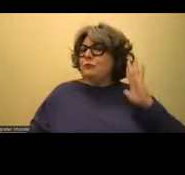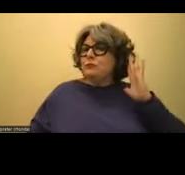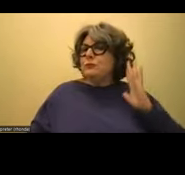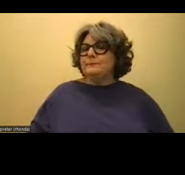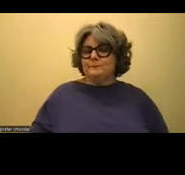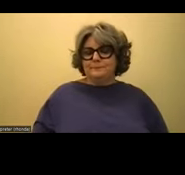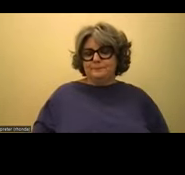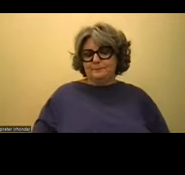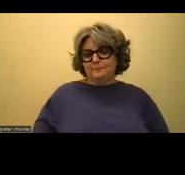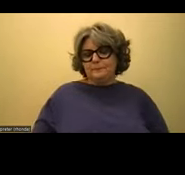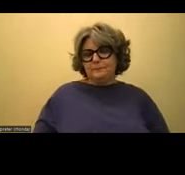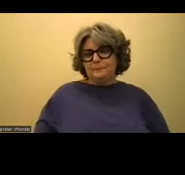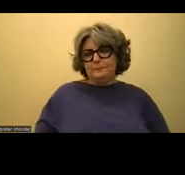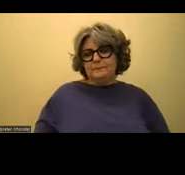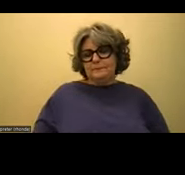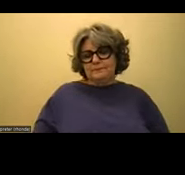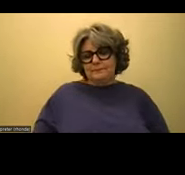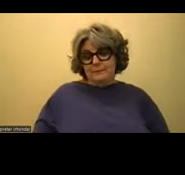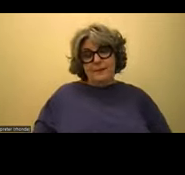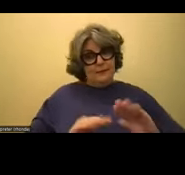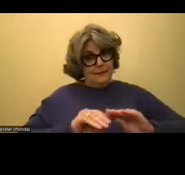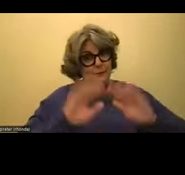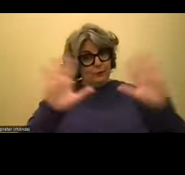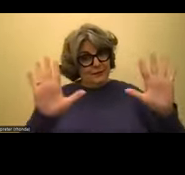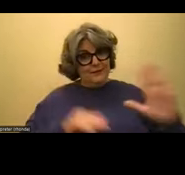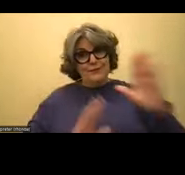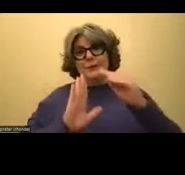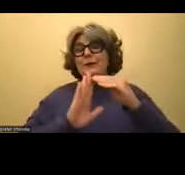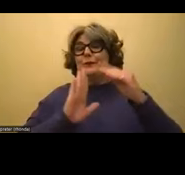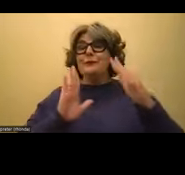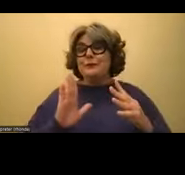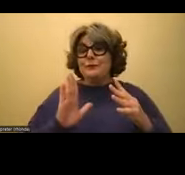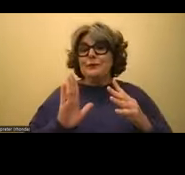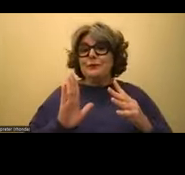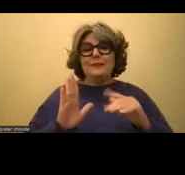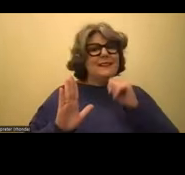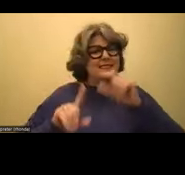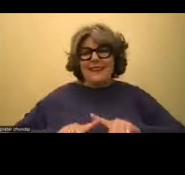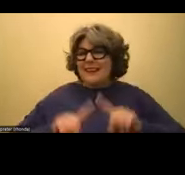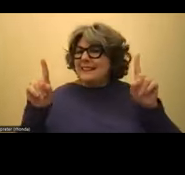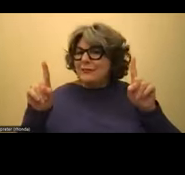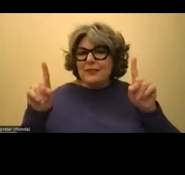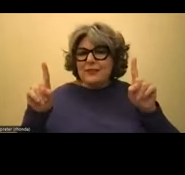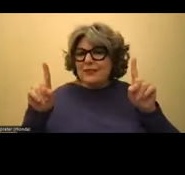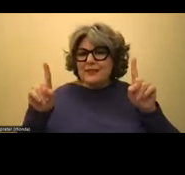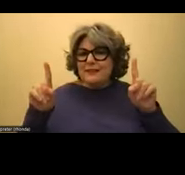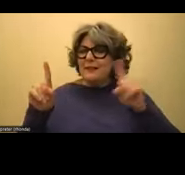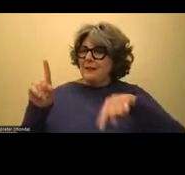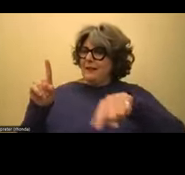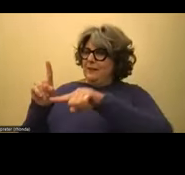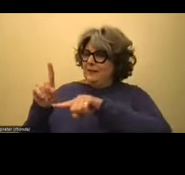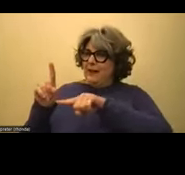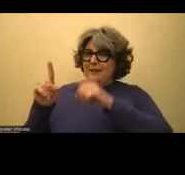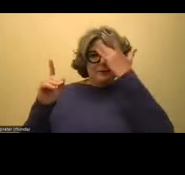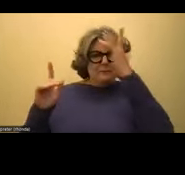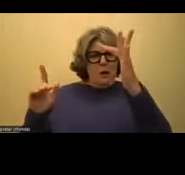One thing I want to make clear, your student isn't different from your other students. They are just as smart